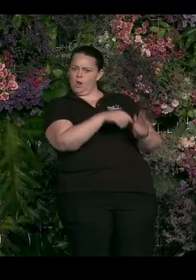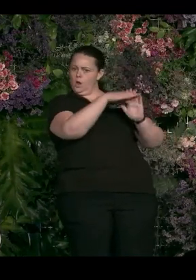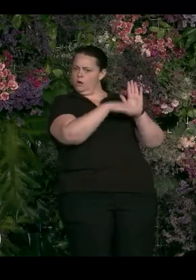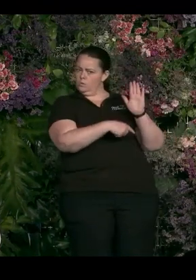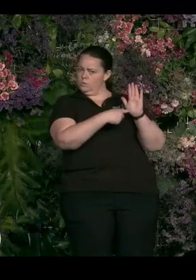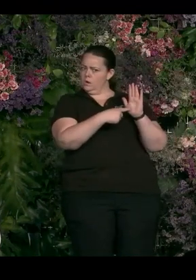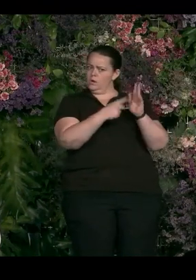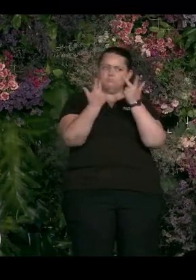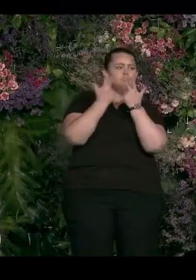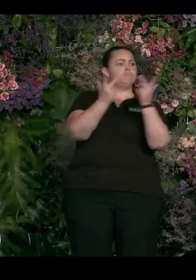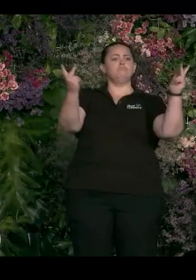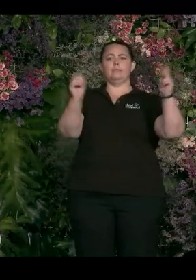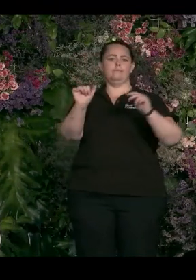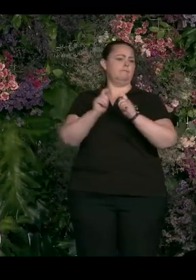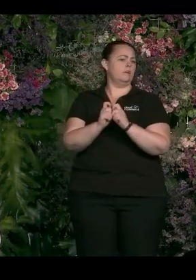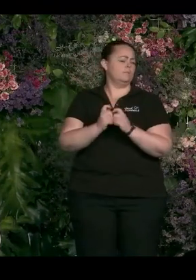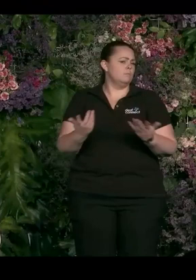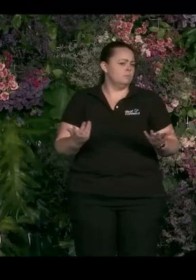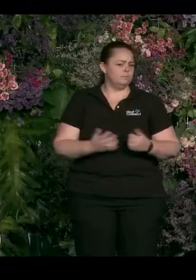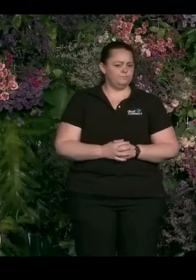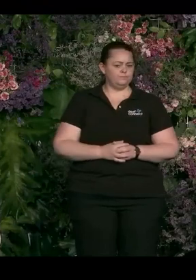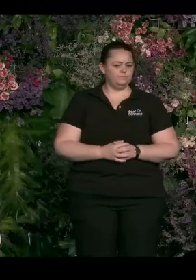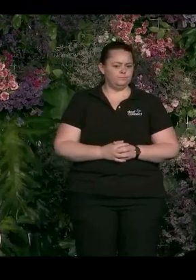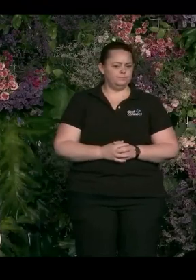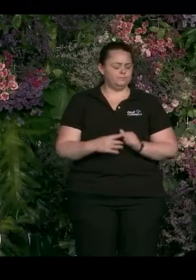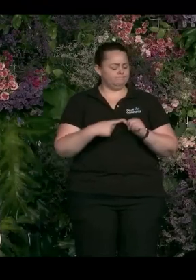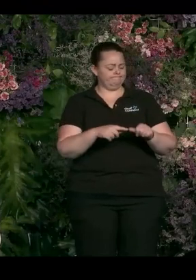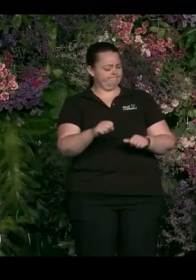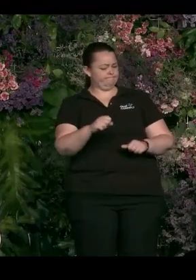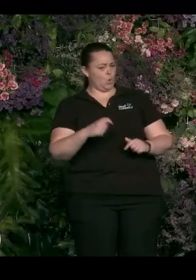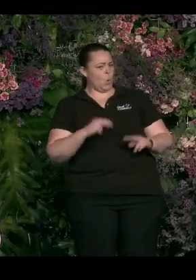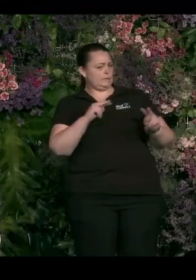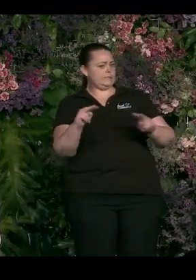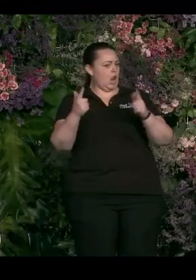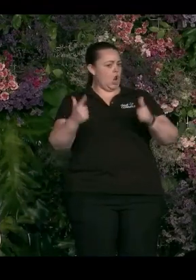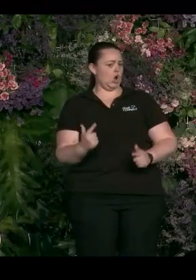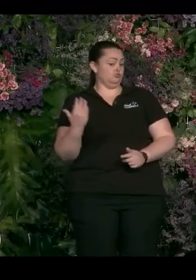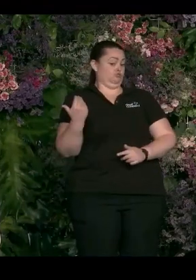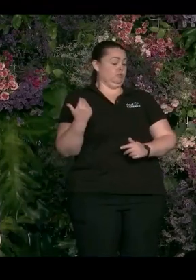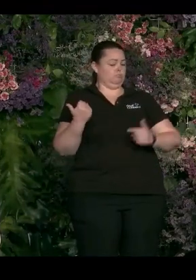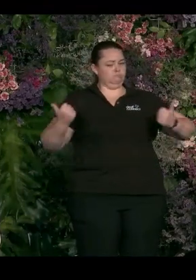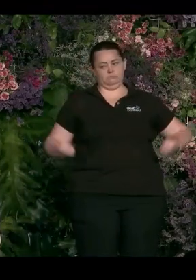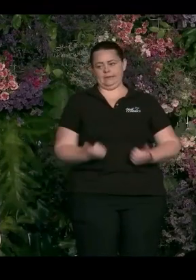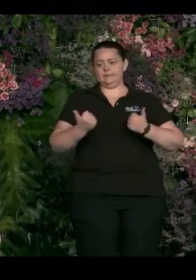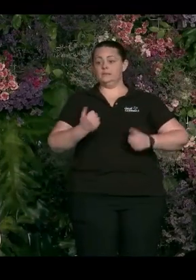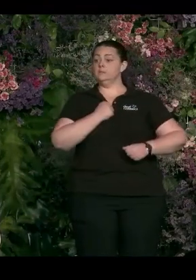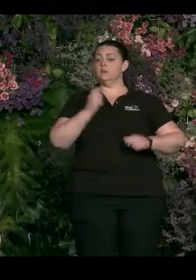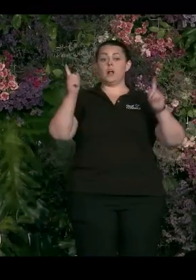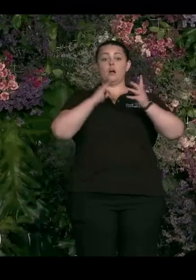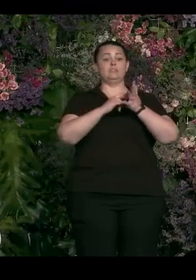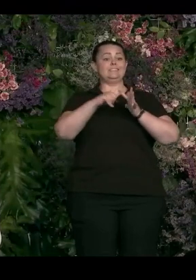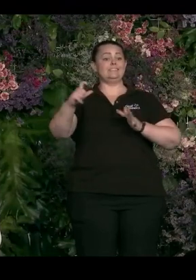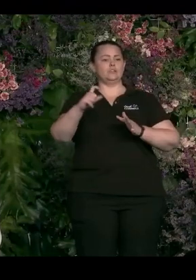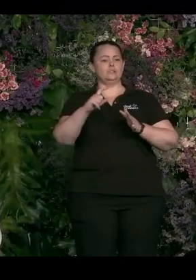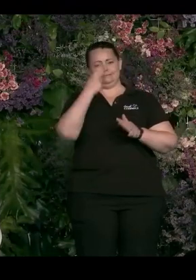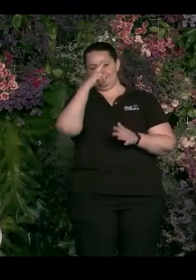whole, I see it in a positive realm a lot, more recently than anything. mean, my current secretary, Jim Betts, he's